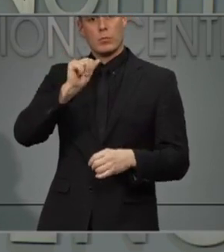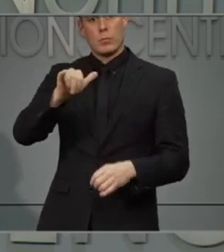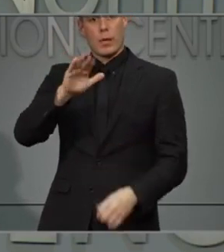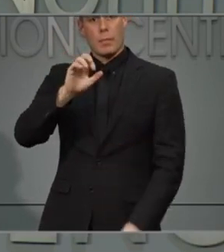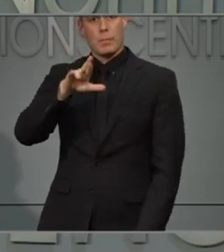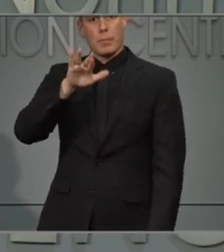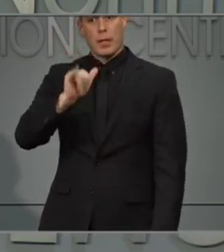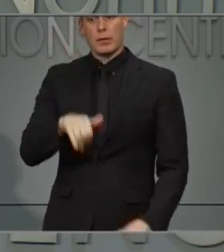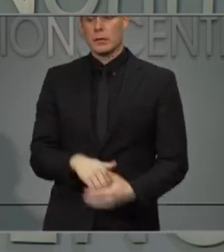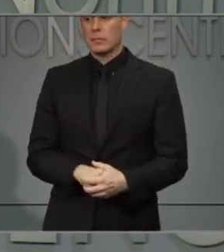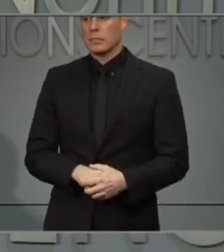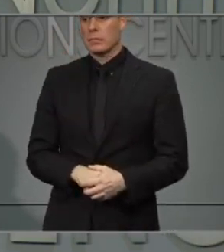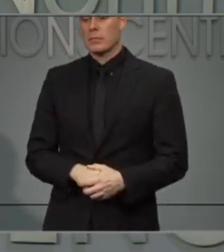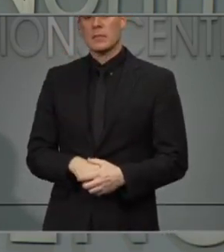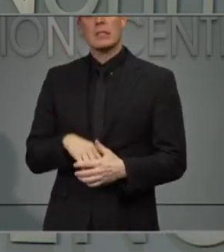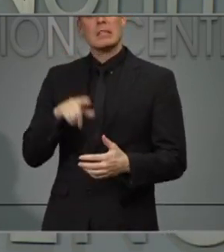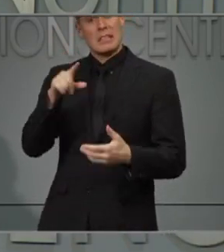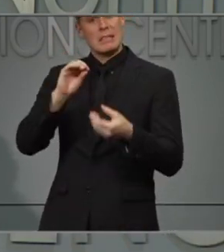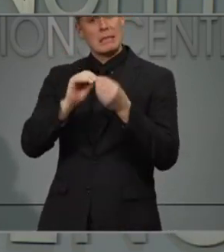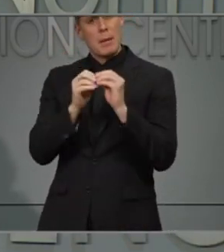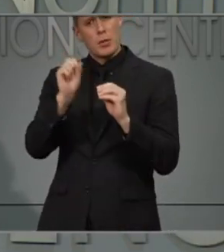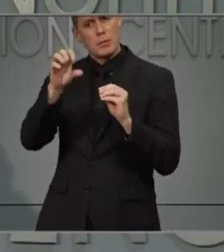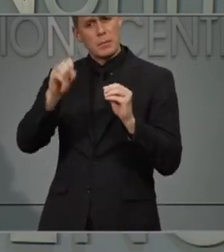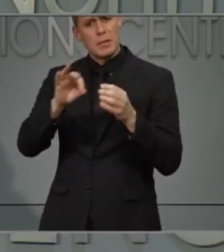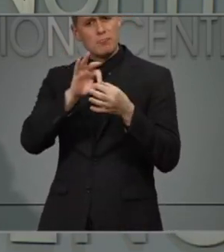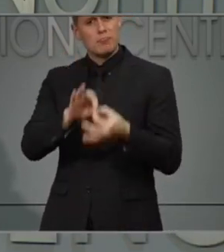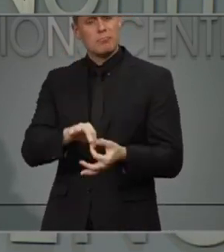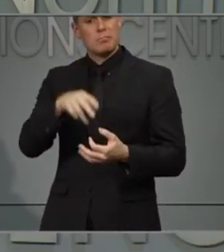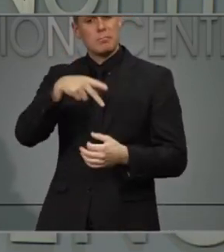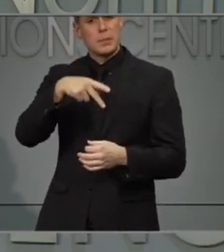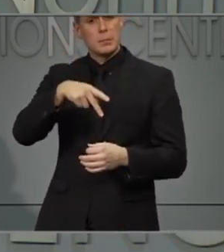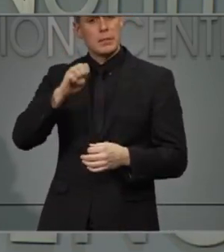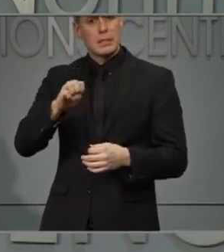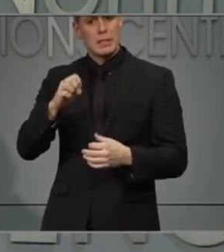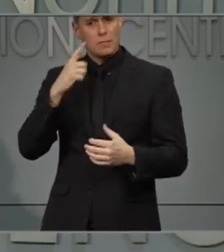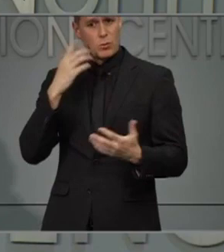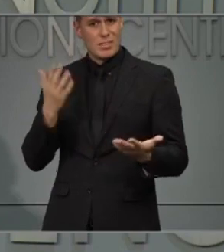Despite the tallies you keep giving us on PPE numbers that the state